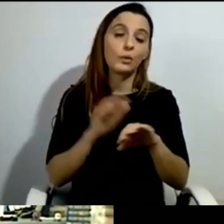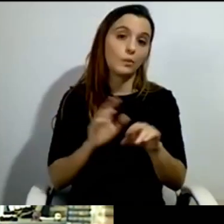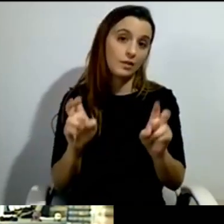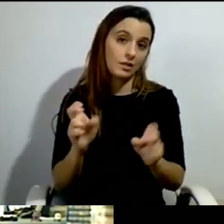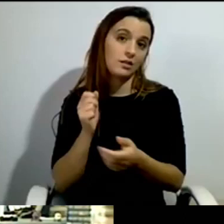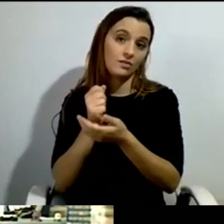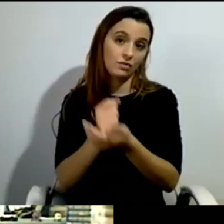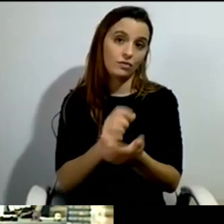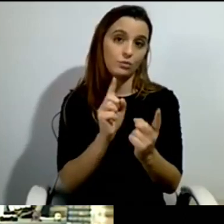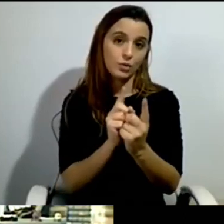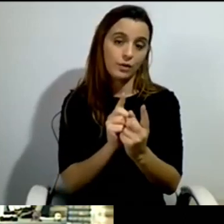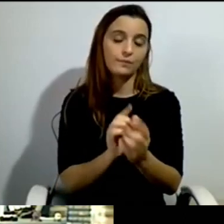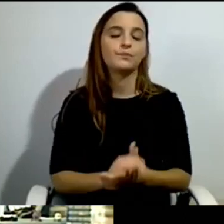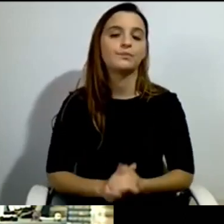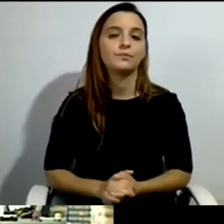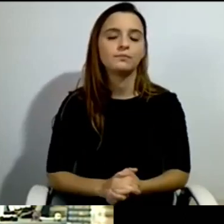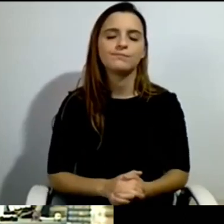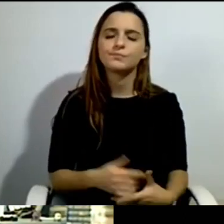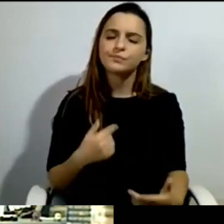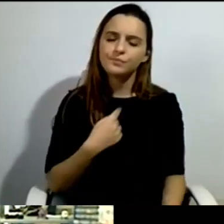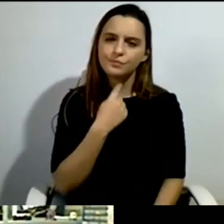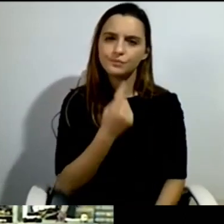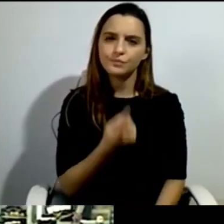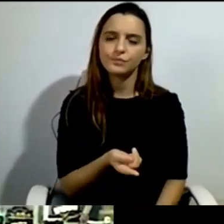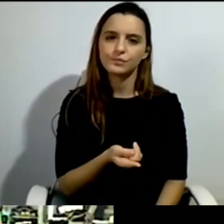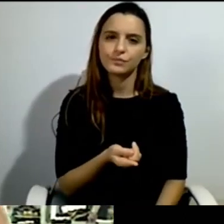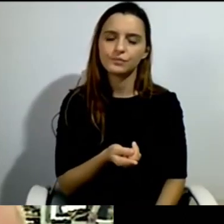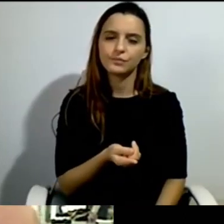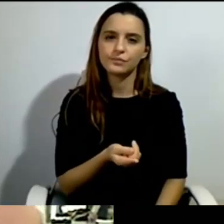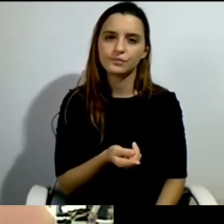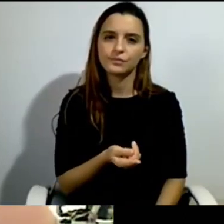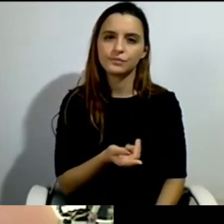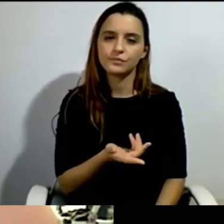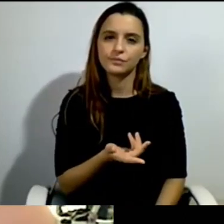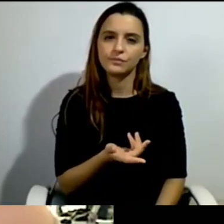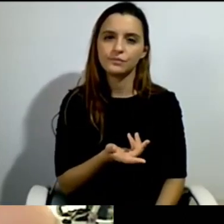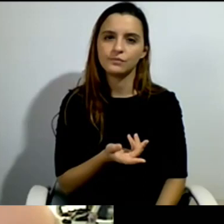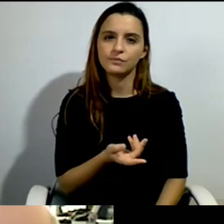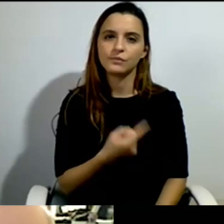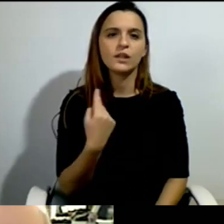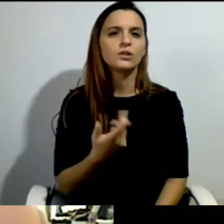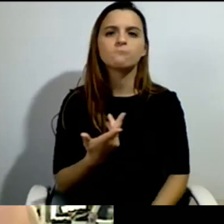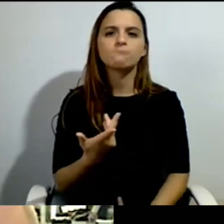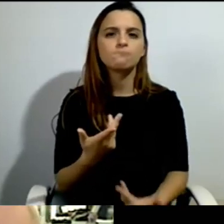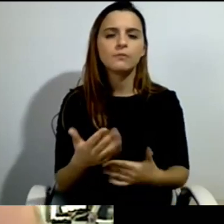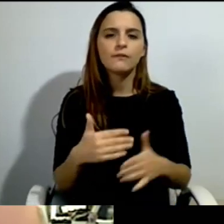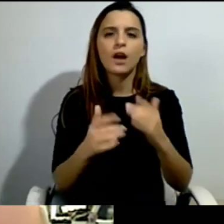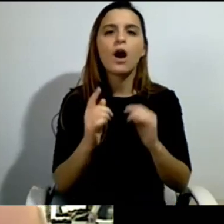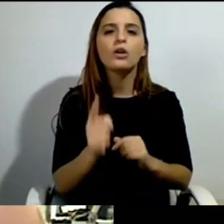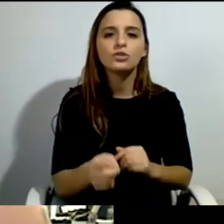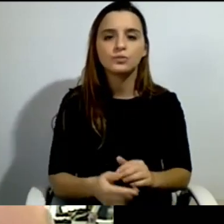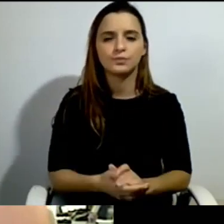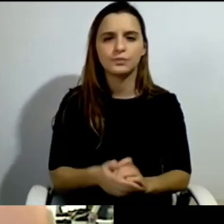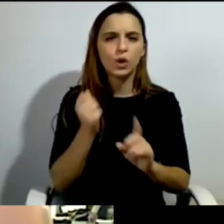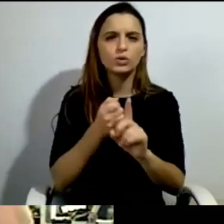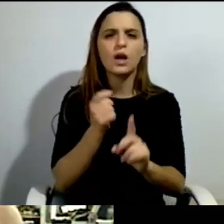what we did in order to get that. First of all, it has been mentioned here also. In Switzerland, there was a tradition that